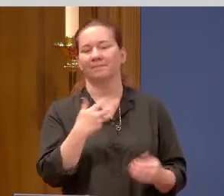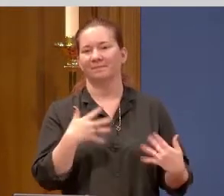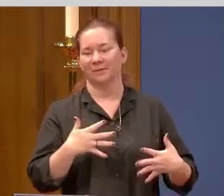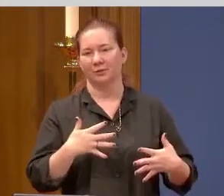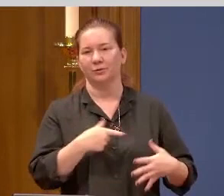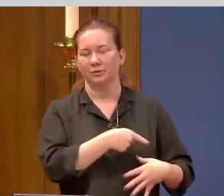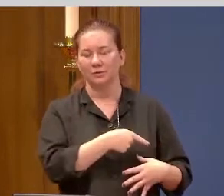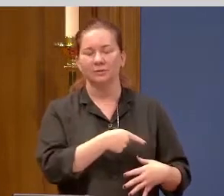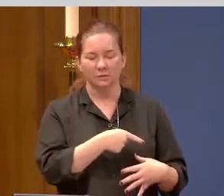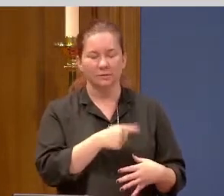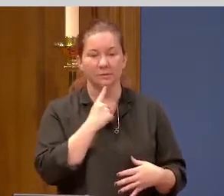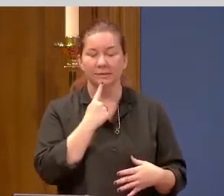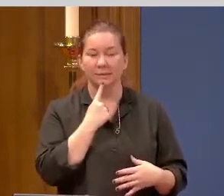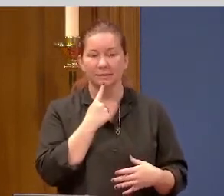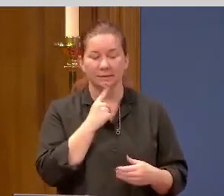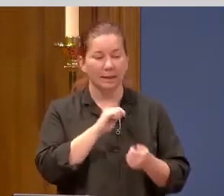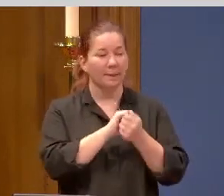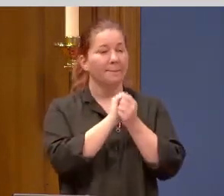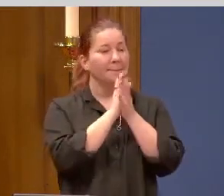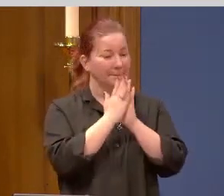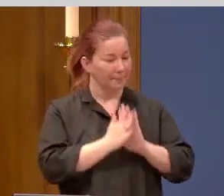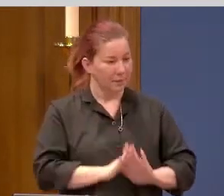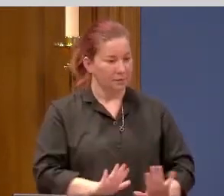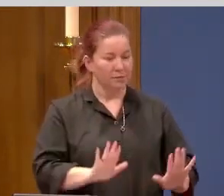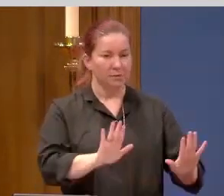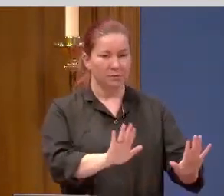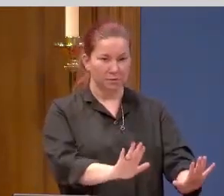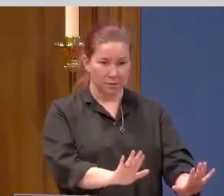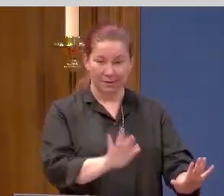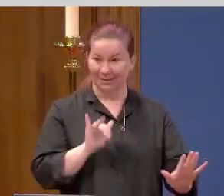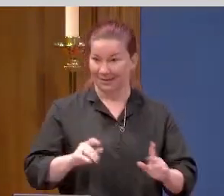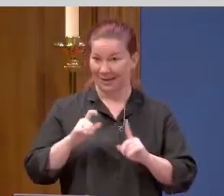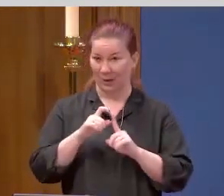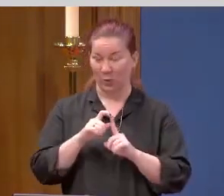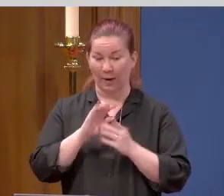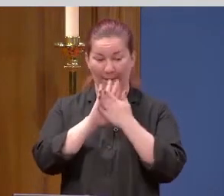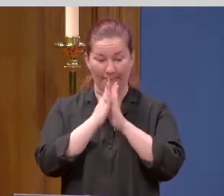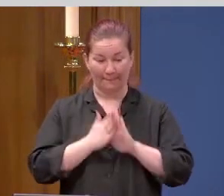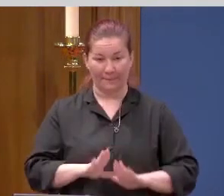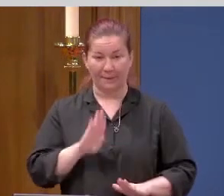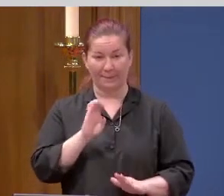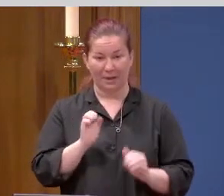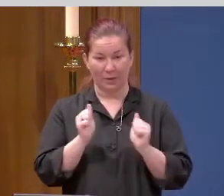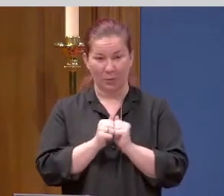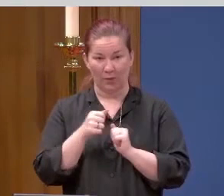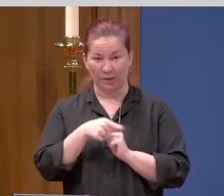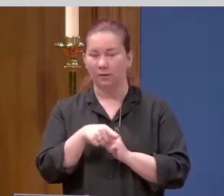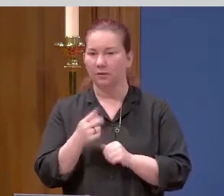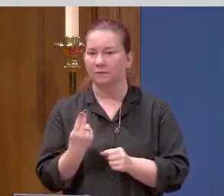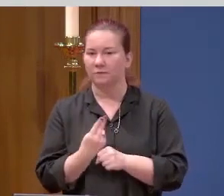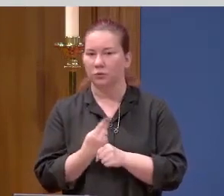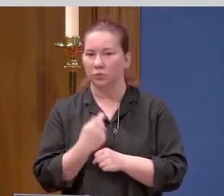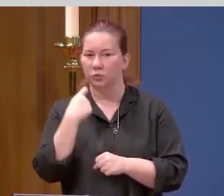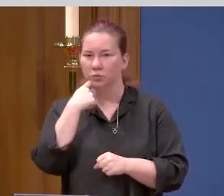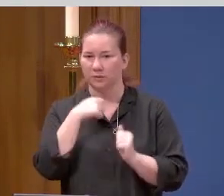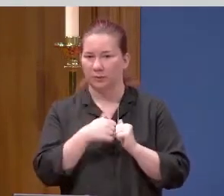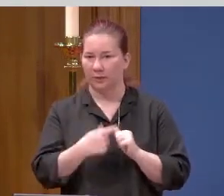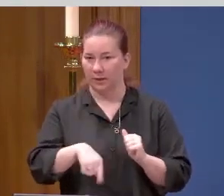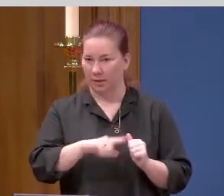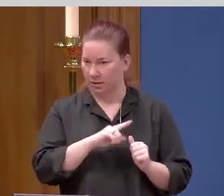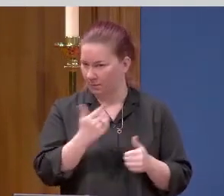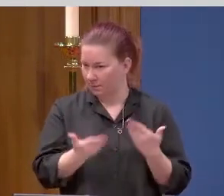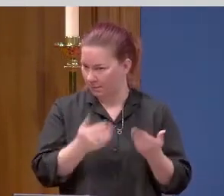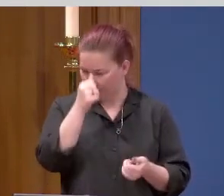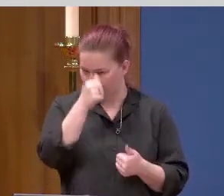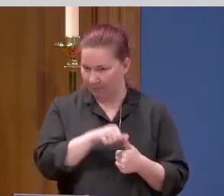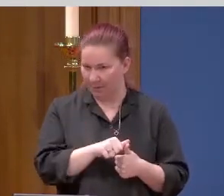says, peace be with you. Now, these words, peace be with you, he had used recently with them. If you